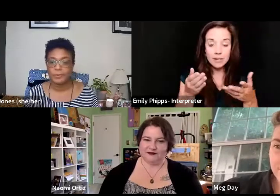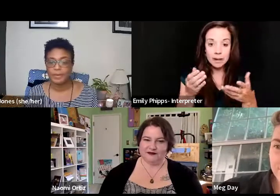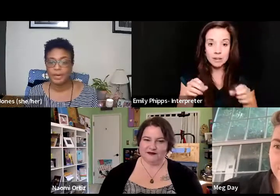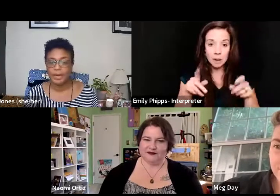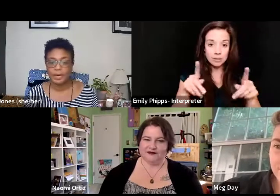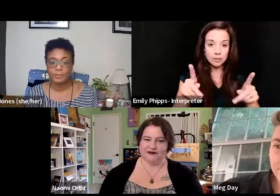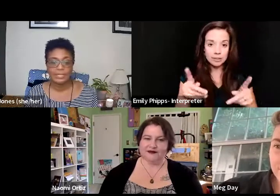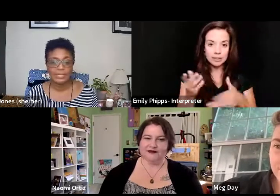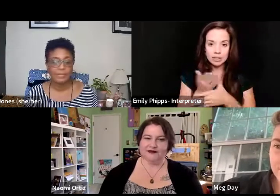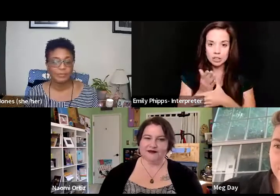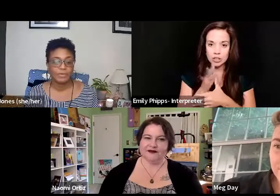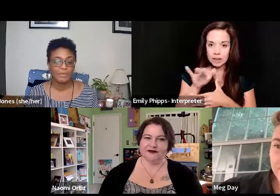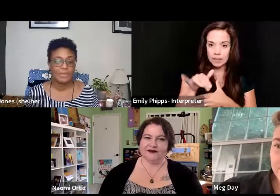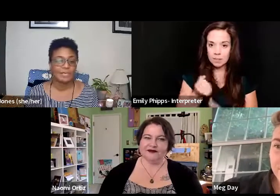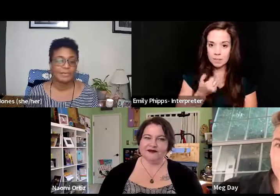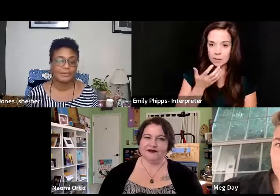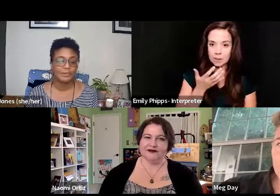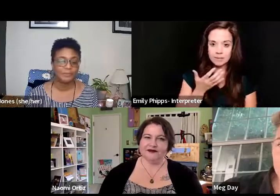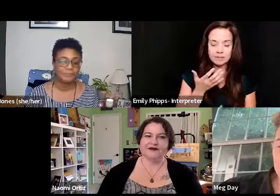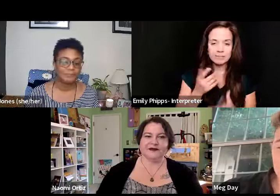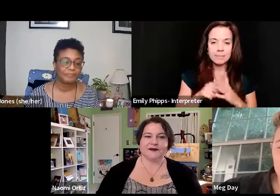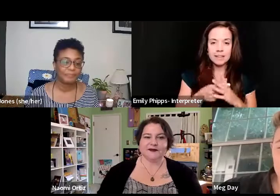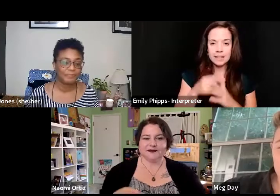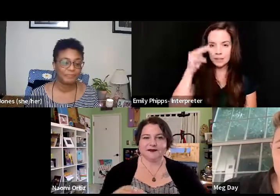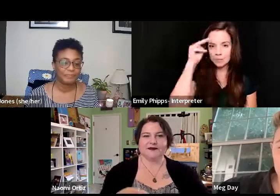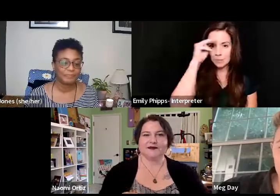poem, beginning with Meg Day.